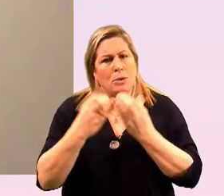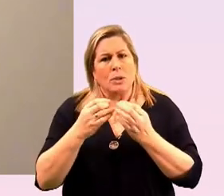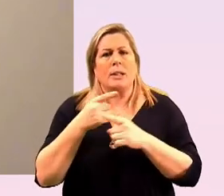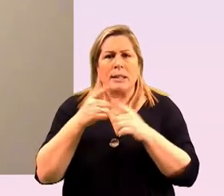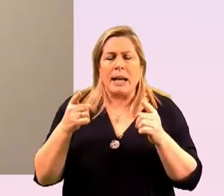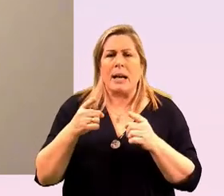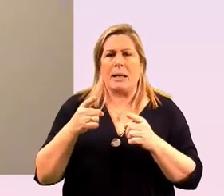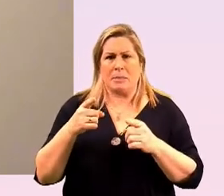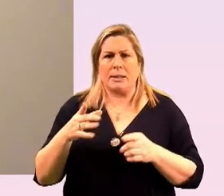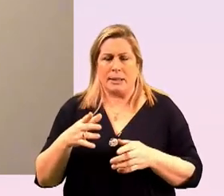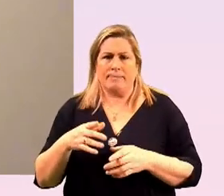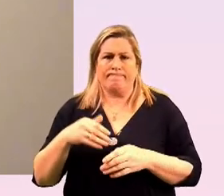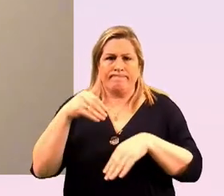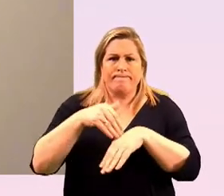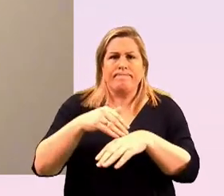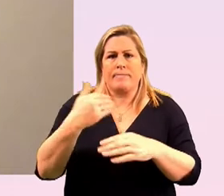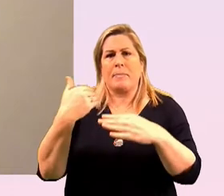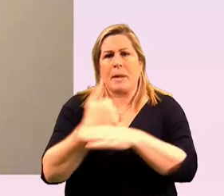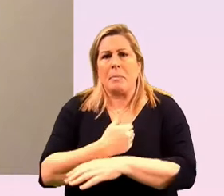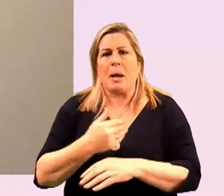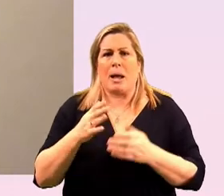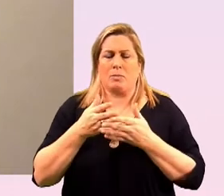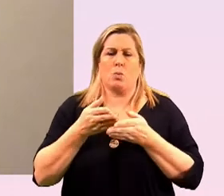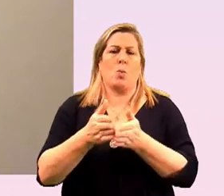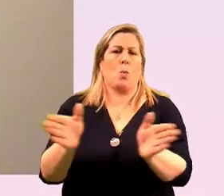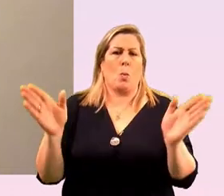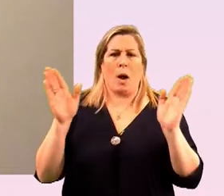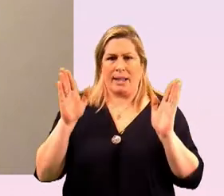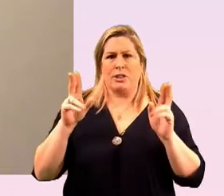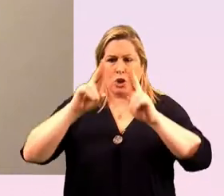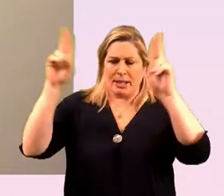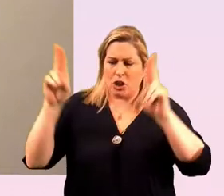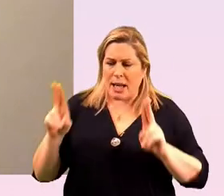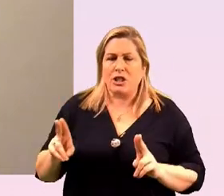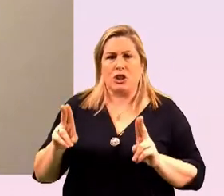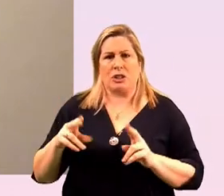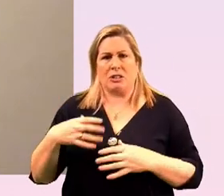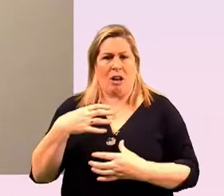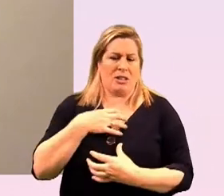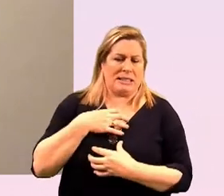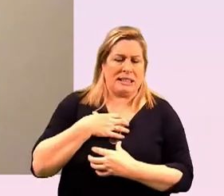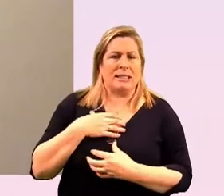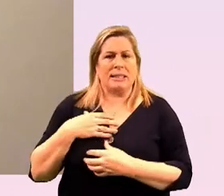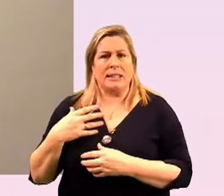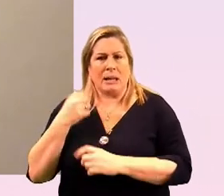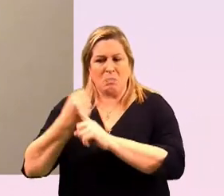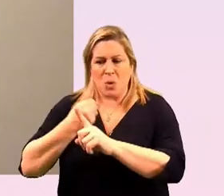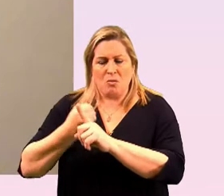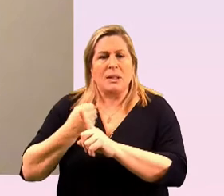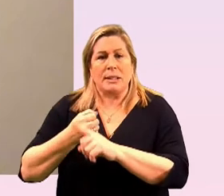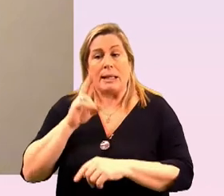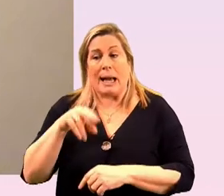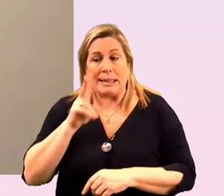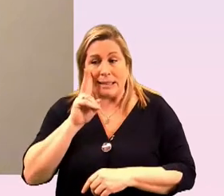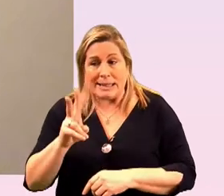emboldened by wider international hostility and movement and you can see some of that